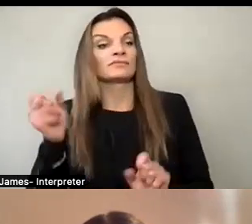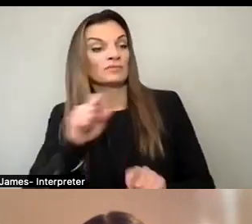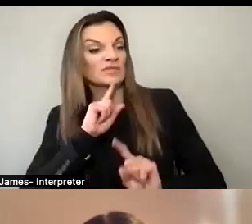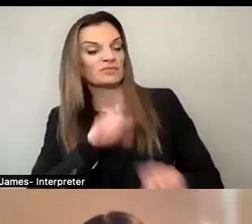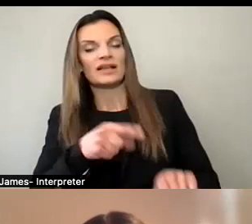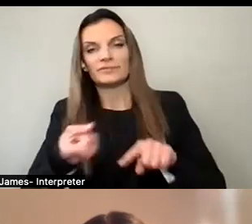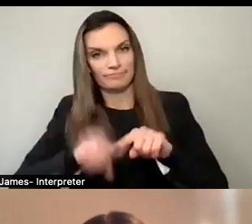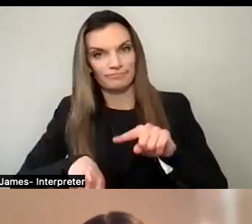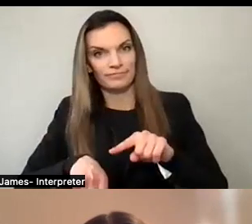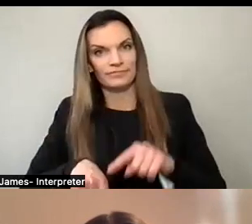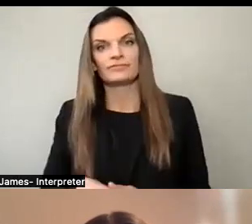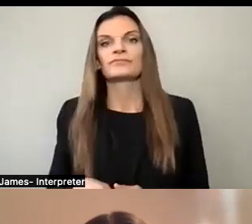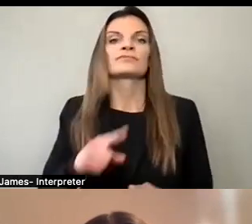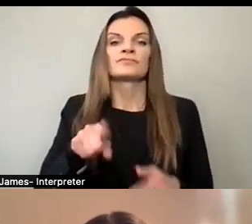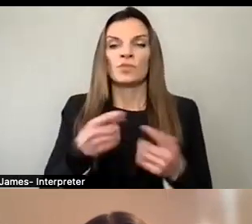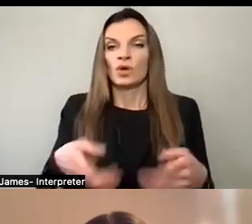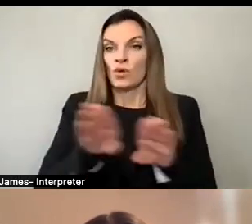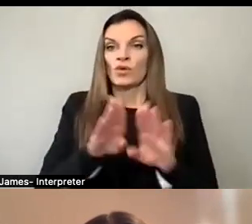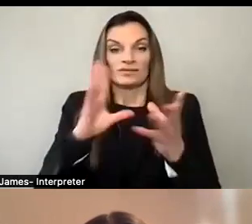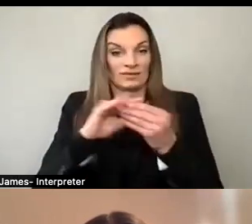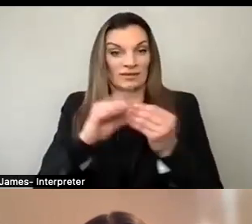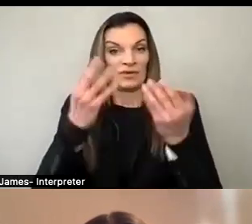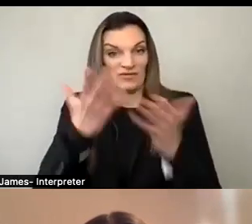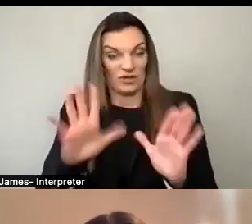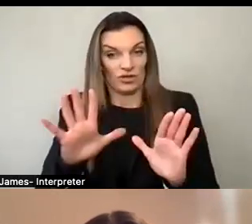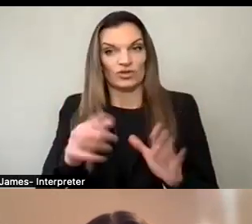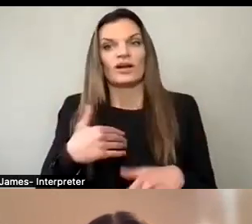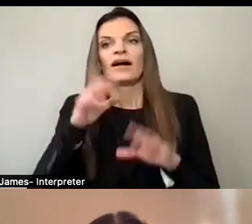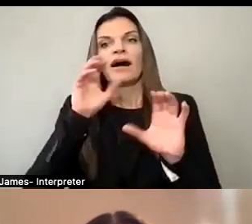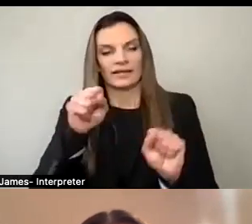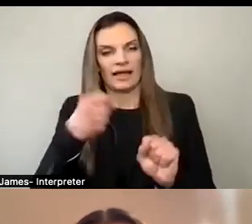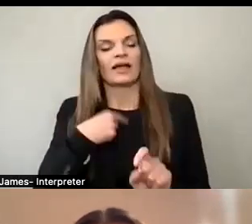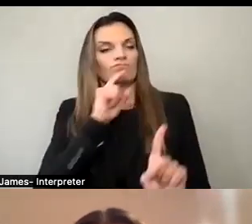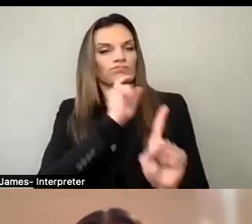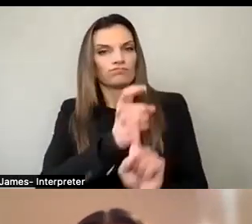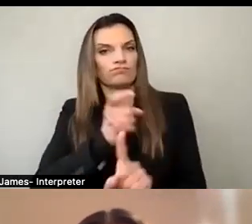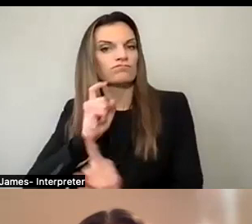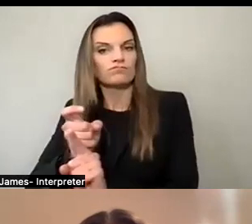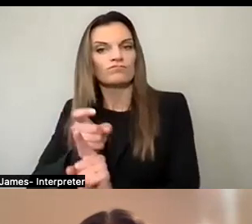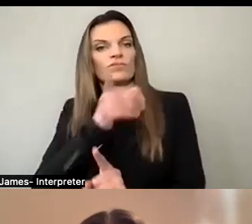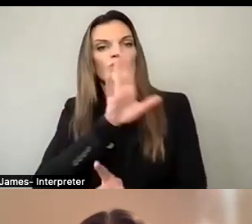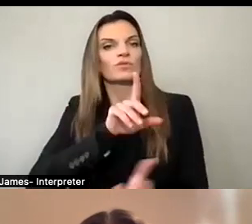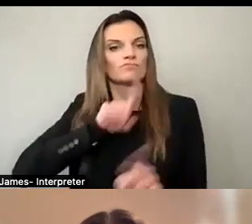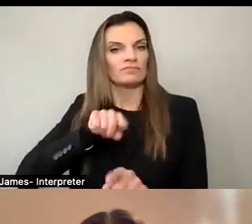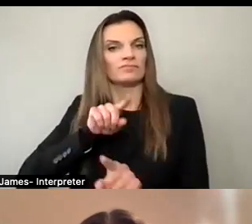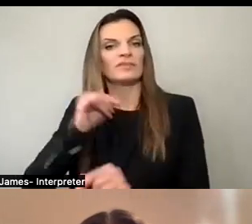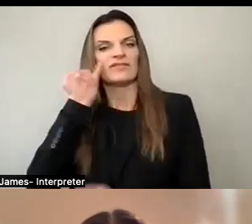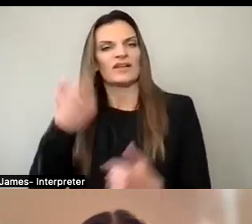After the closing statements, I reserve the right to grant a rebuttal then if it is deemed necessary.